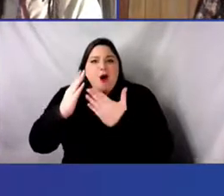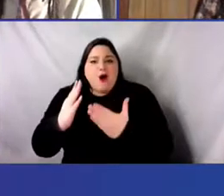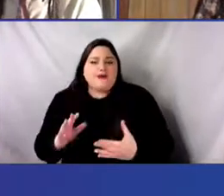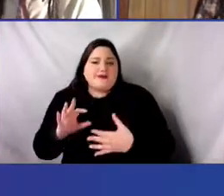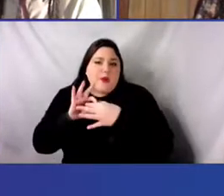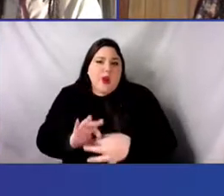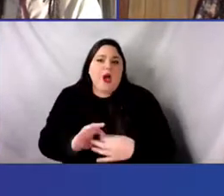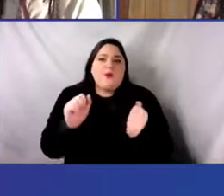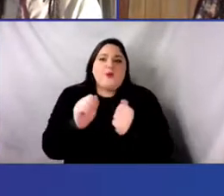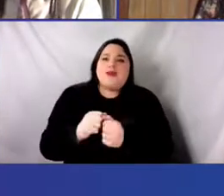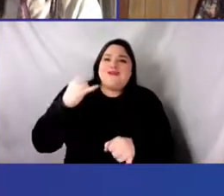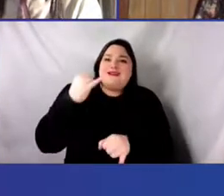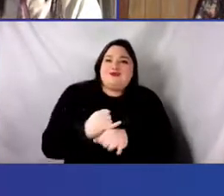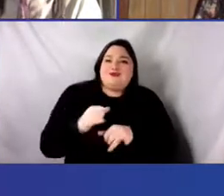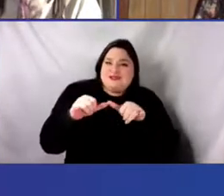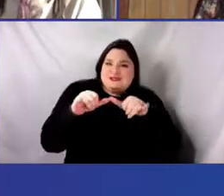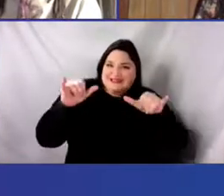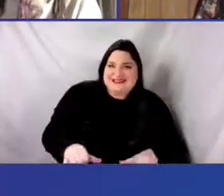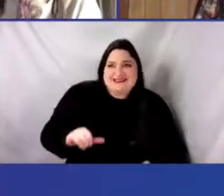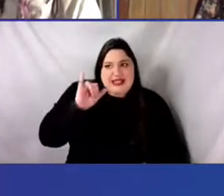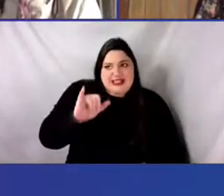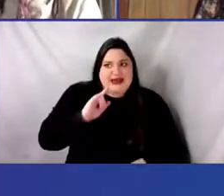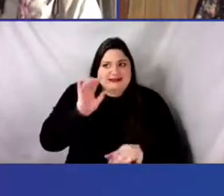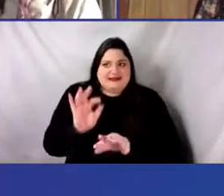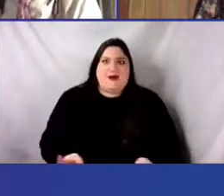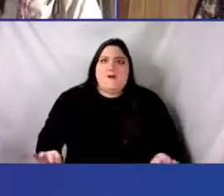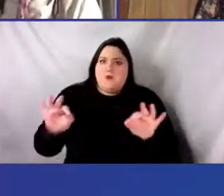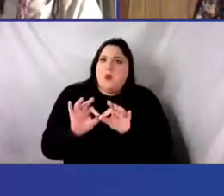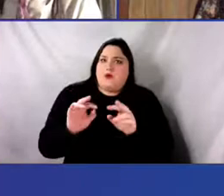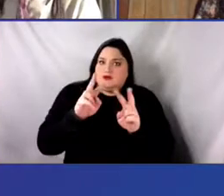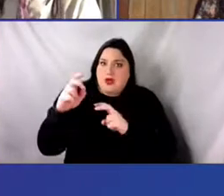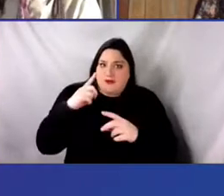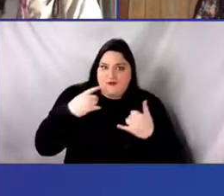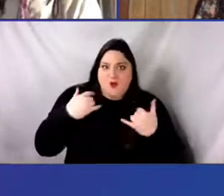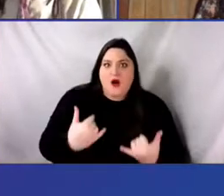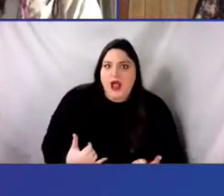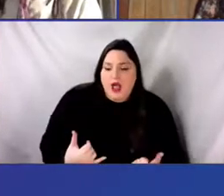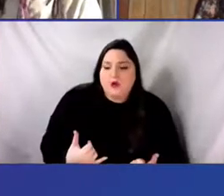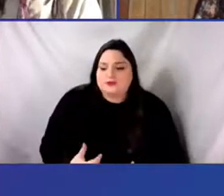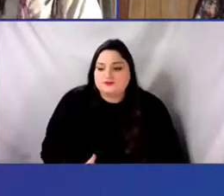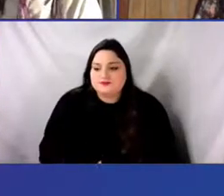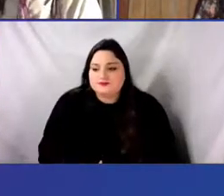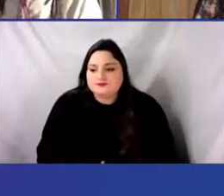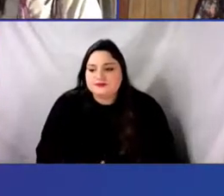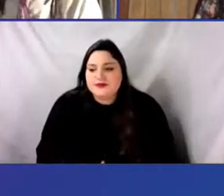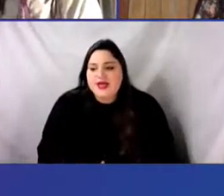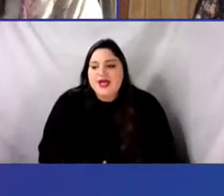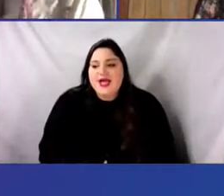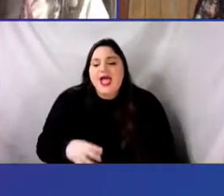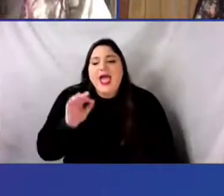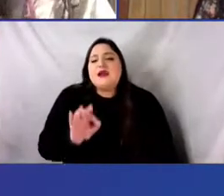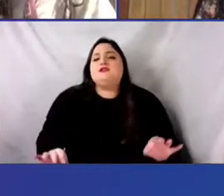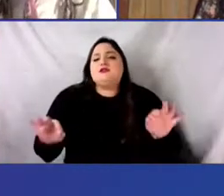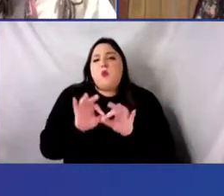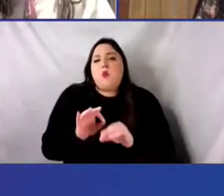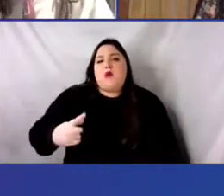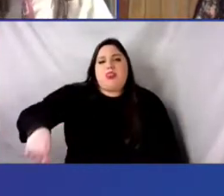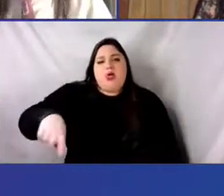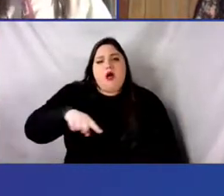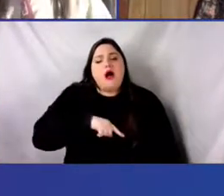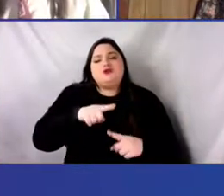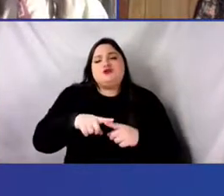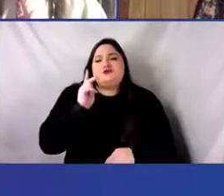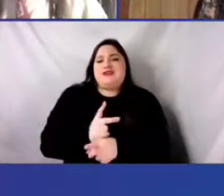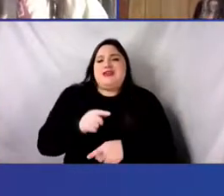I think is a very urgent one now. And I think that just to keep the conversation moving toward this question of